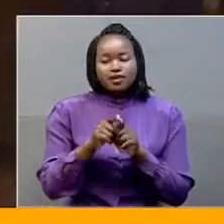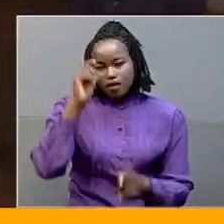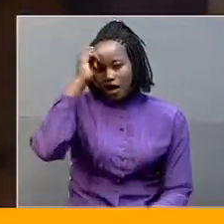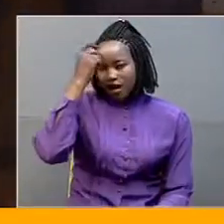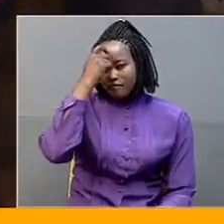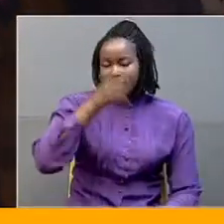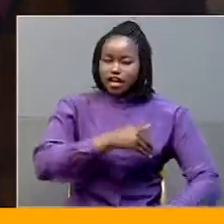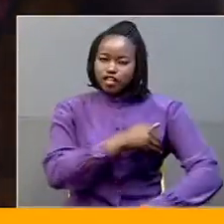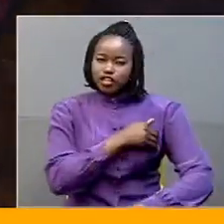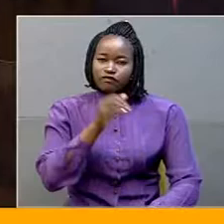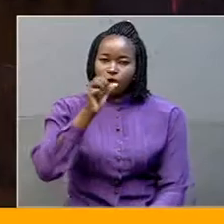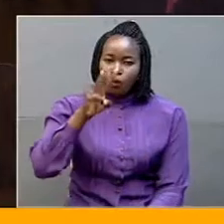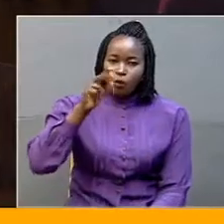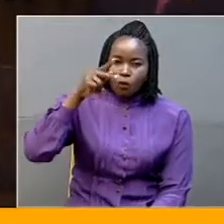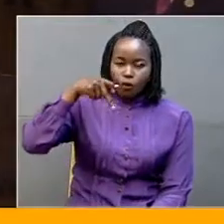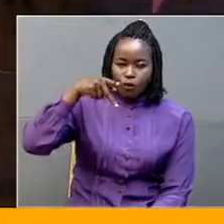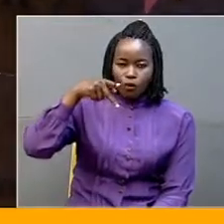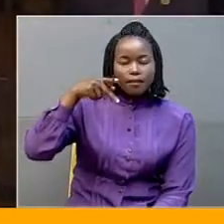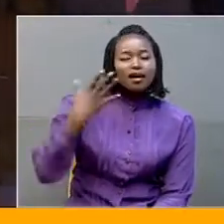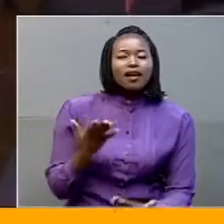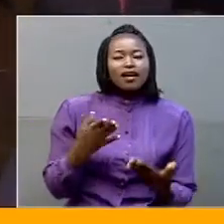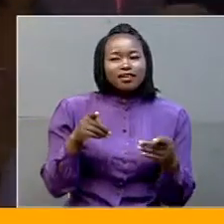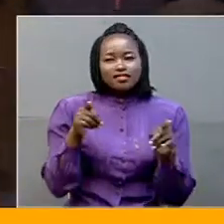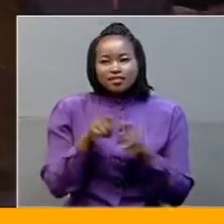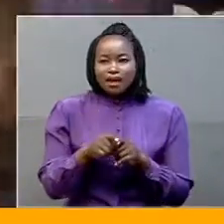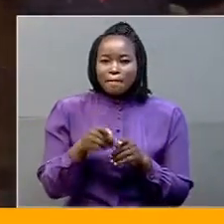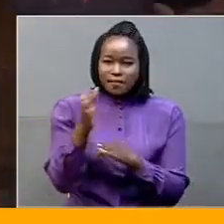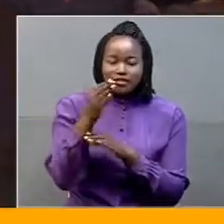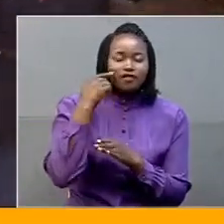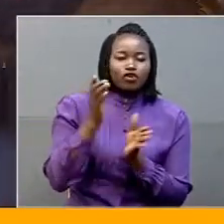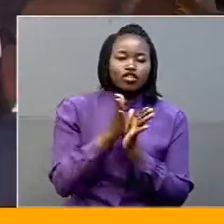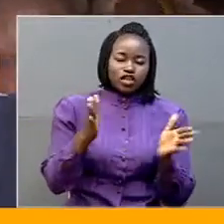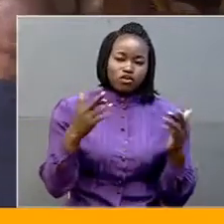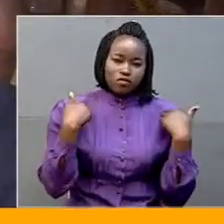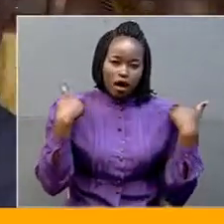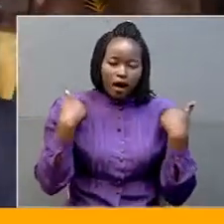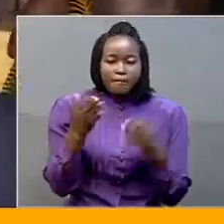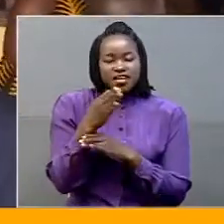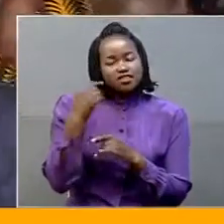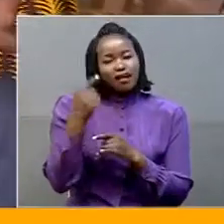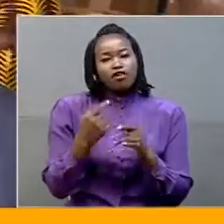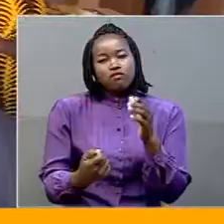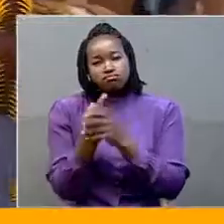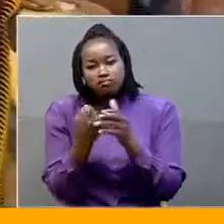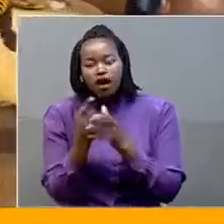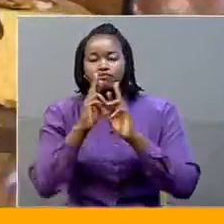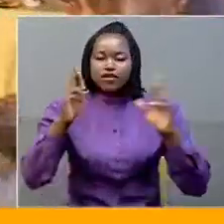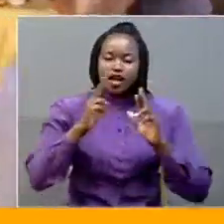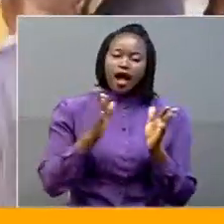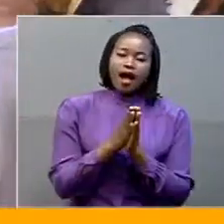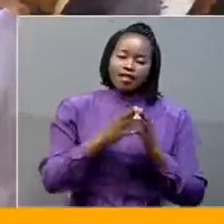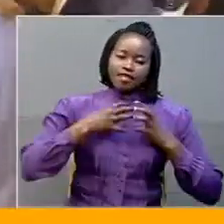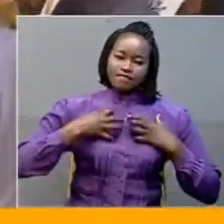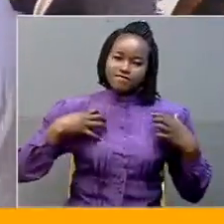Nankarabura. The Minister for General Duties, Mary Carol Mwut. The Minister for Disaster Preparedness and Refugees, Hilary